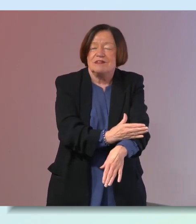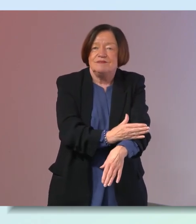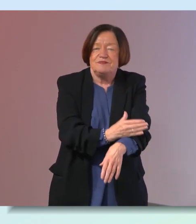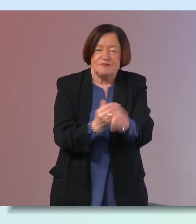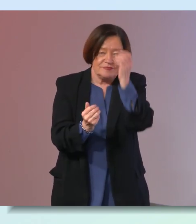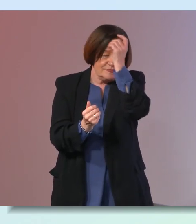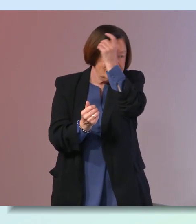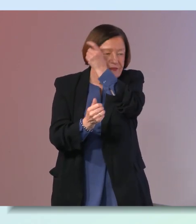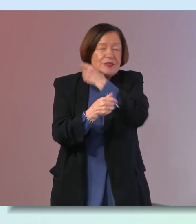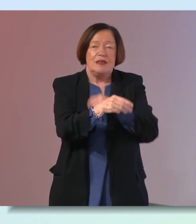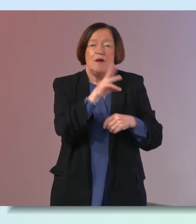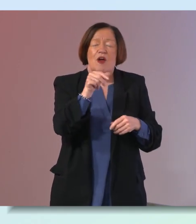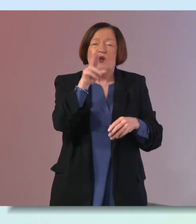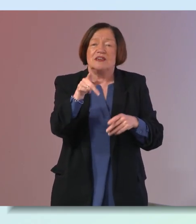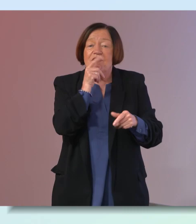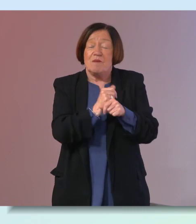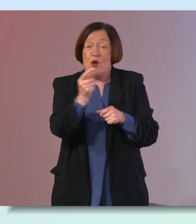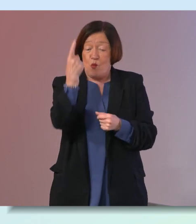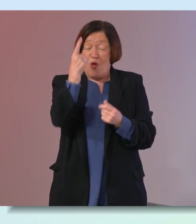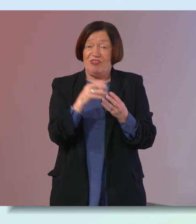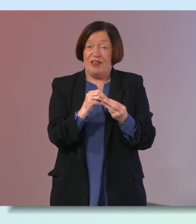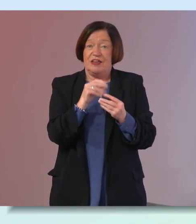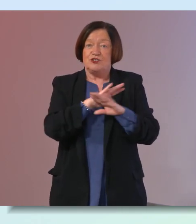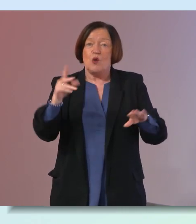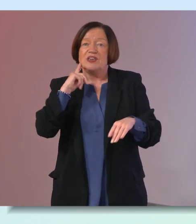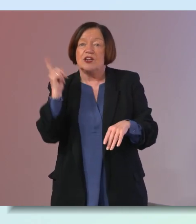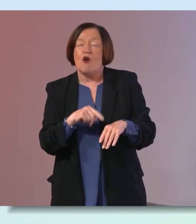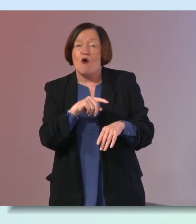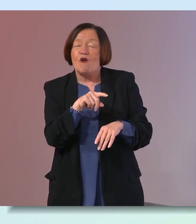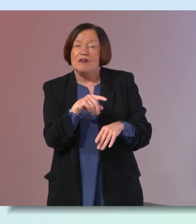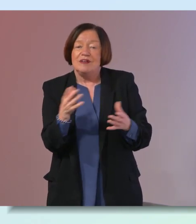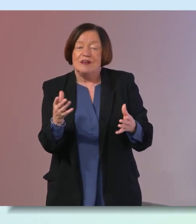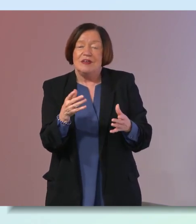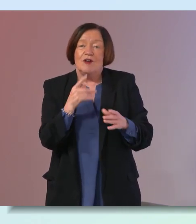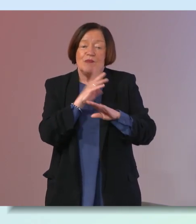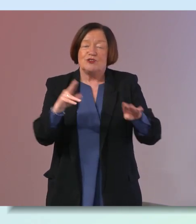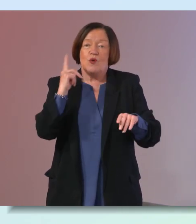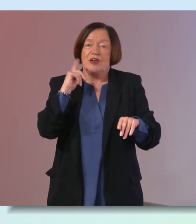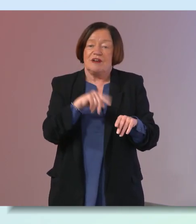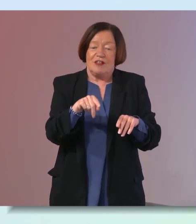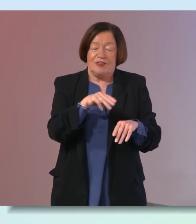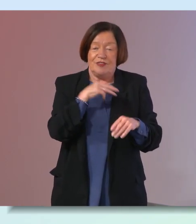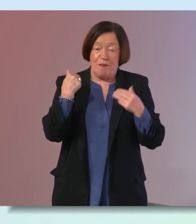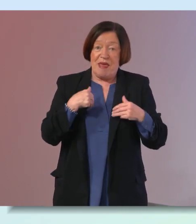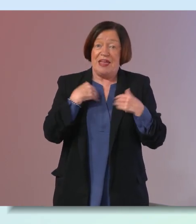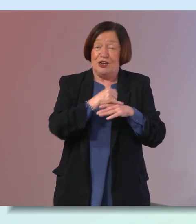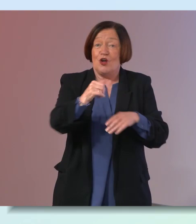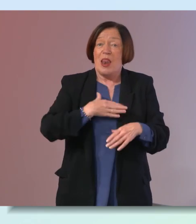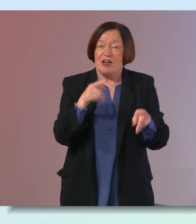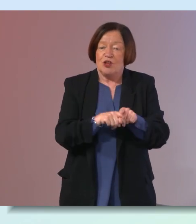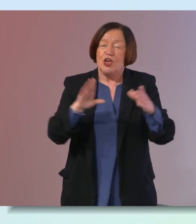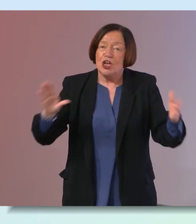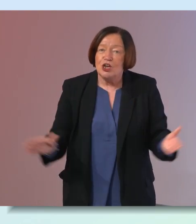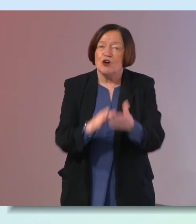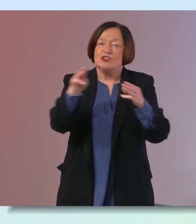um but i can talk about it is the one thing don't ignore your senses but also don't ignore the men folk in your life either encourage